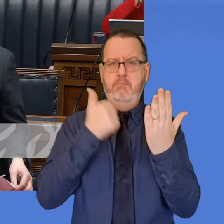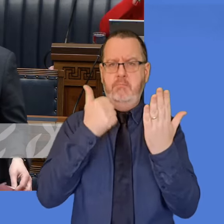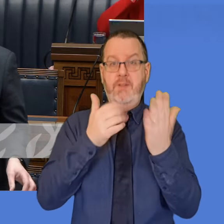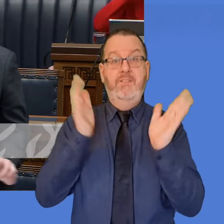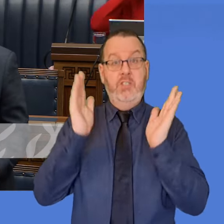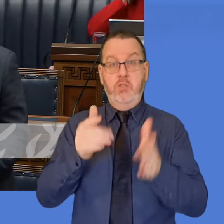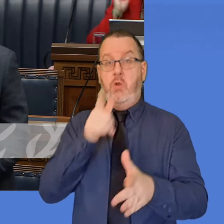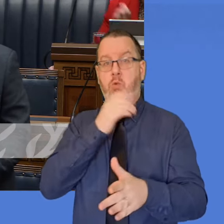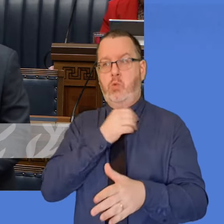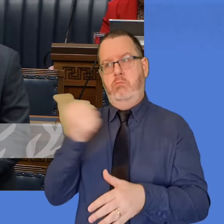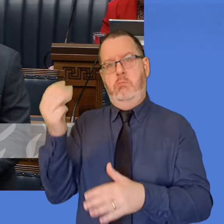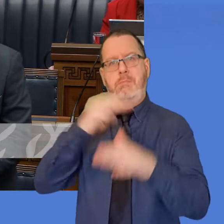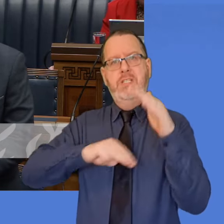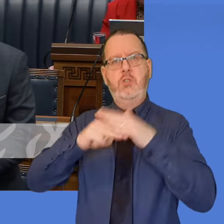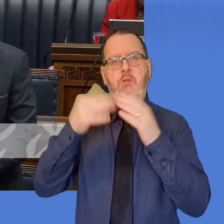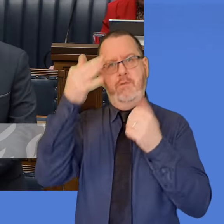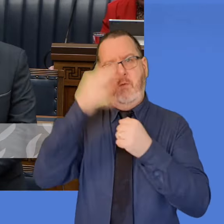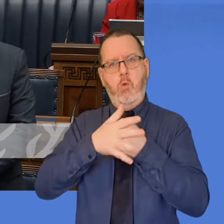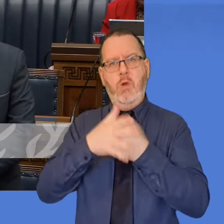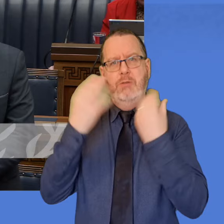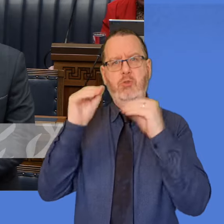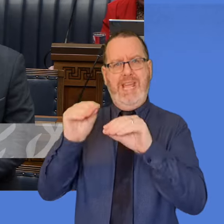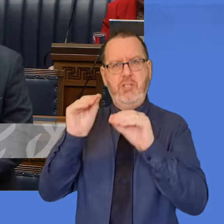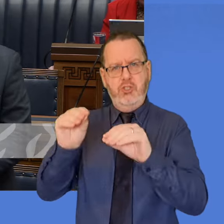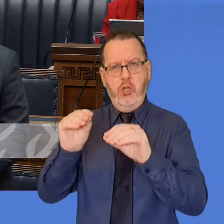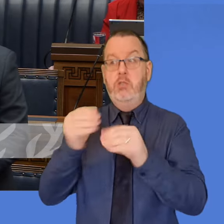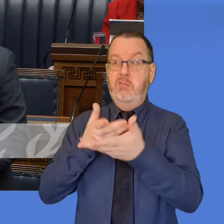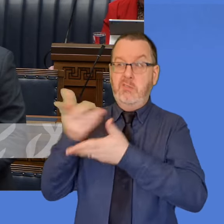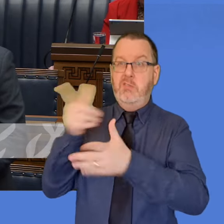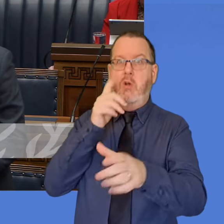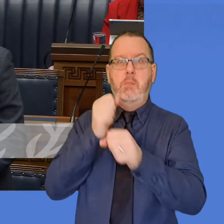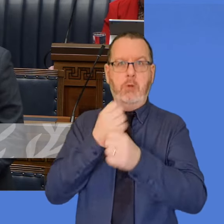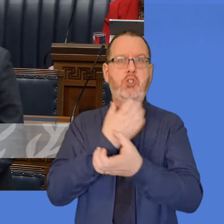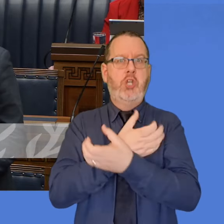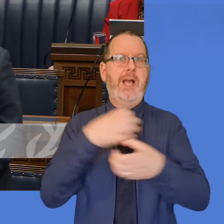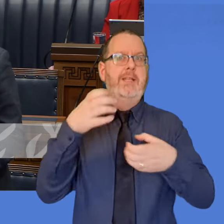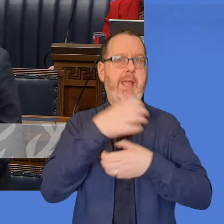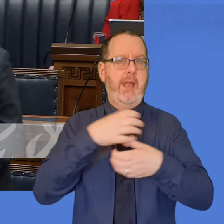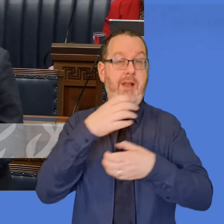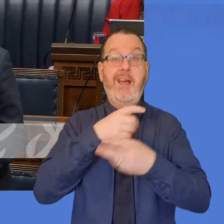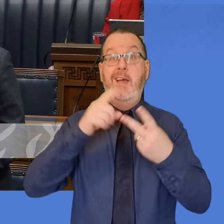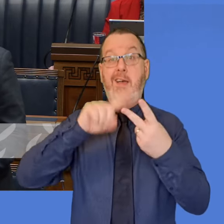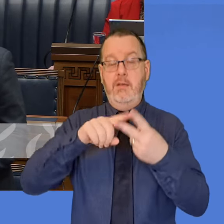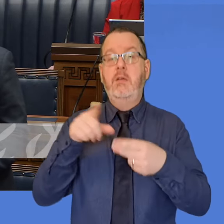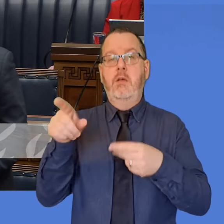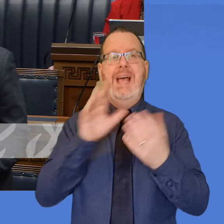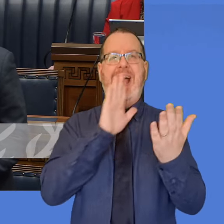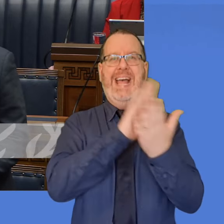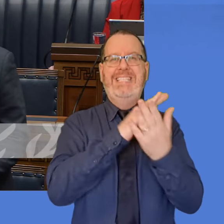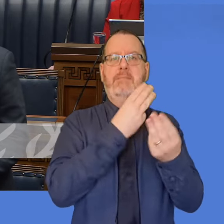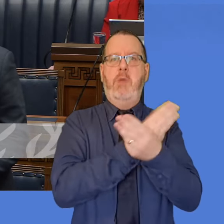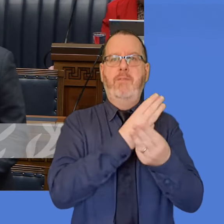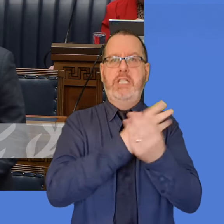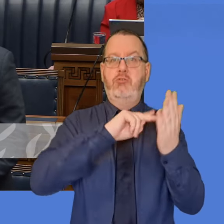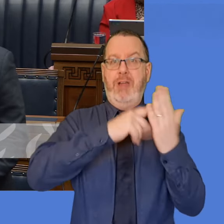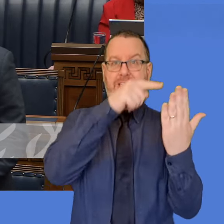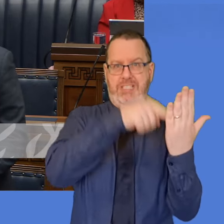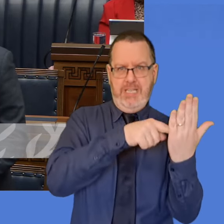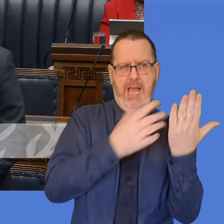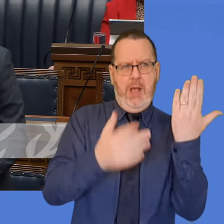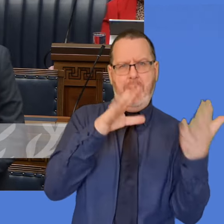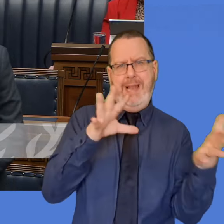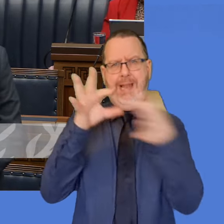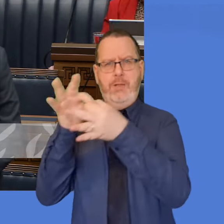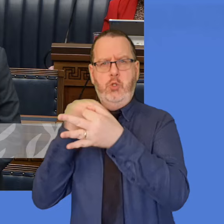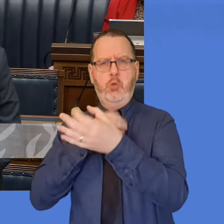Minister for Education on child care and in particular on the relationship between the anti-poverty strategy and the child care